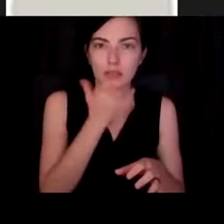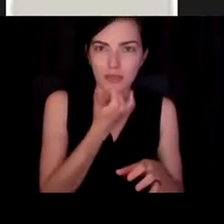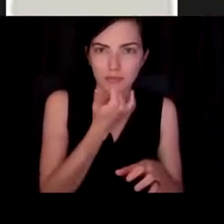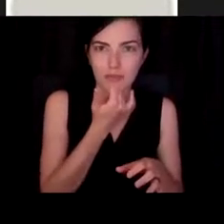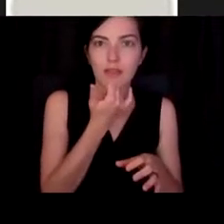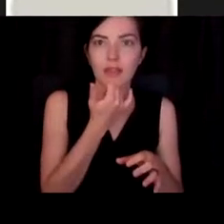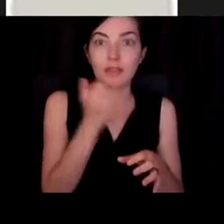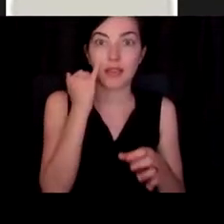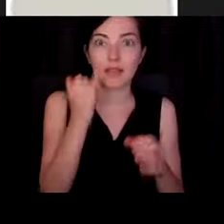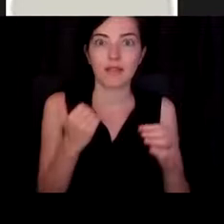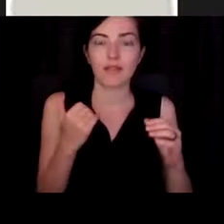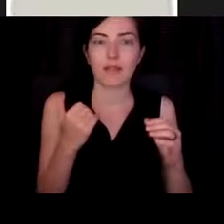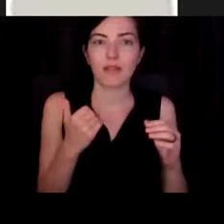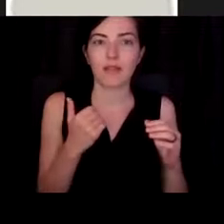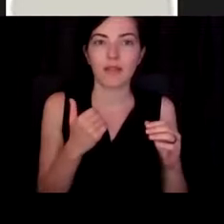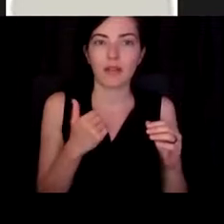heart defect in these cases.